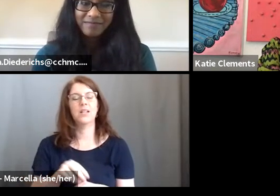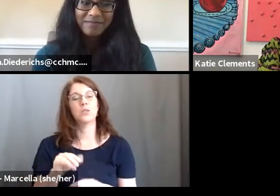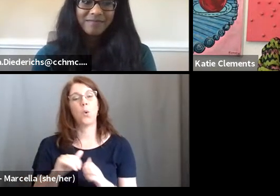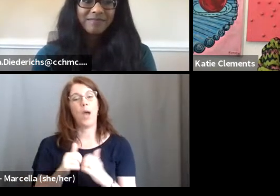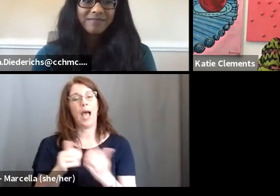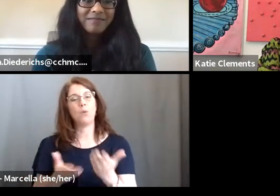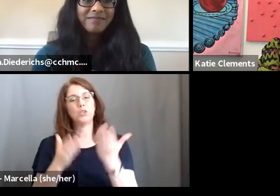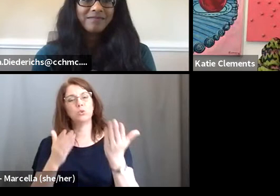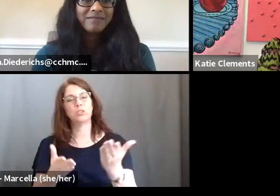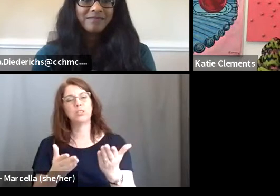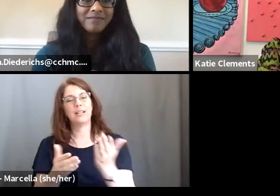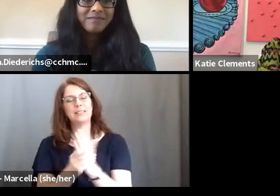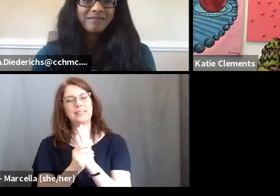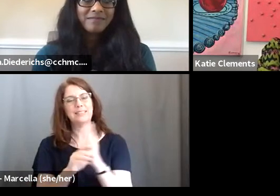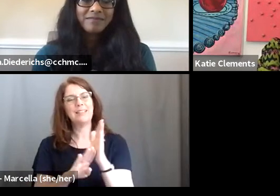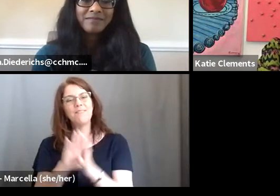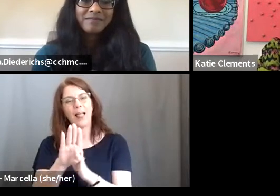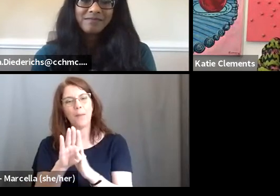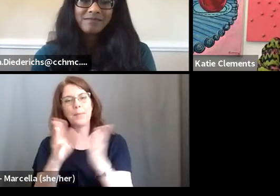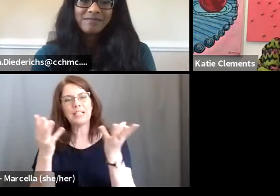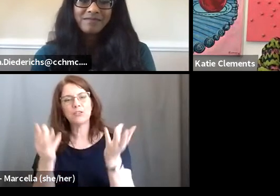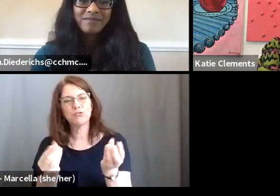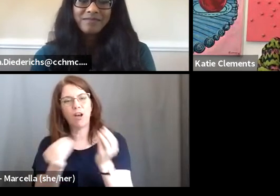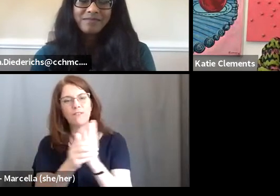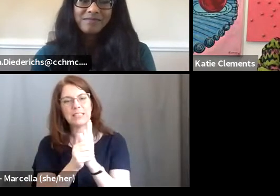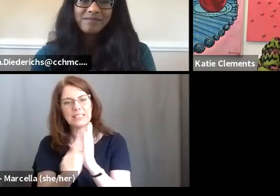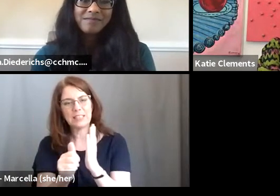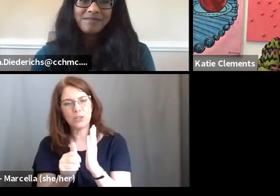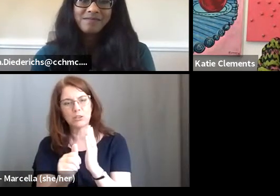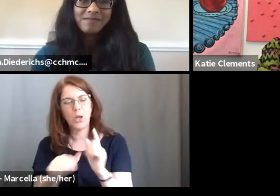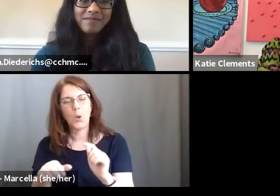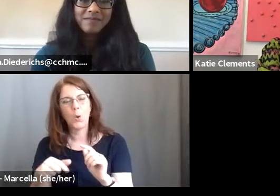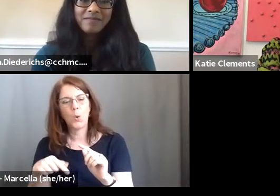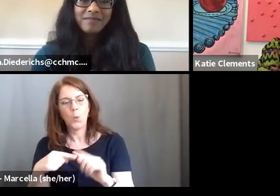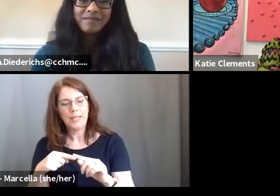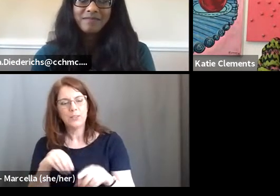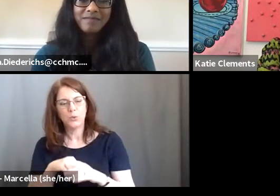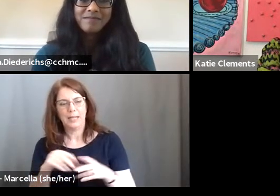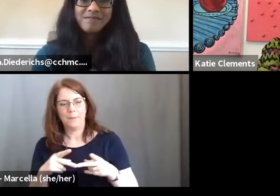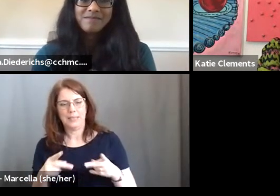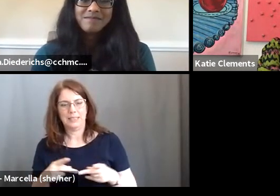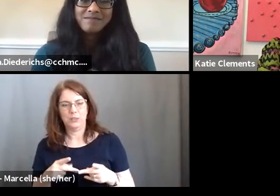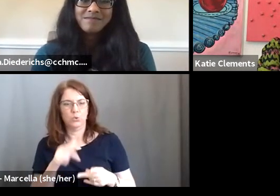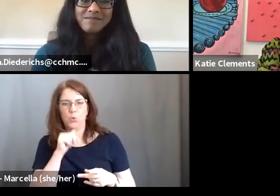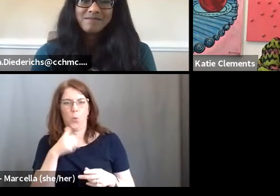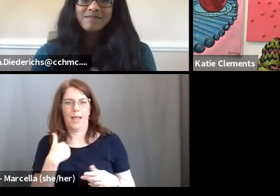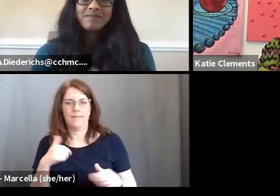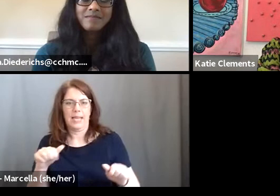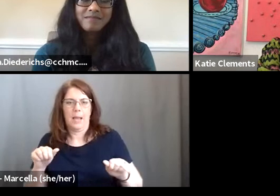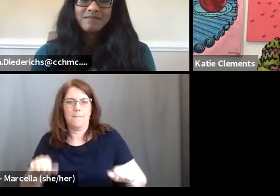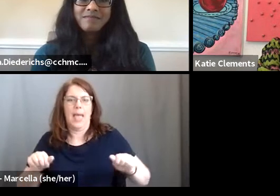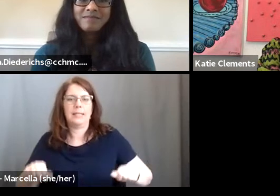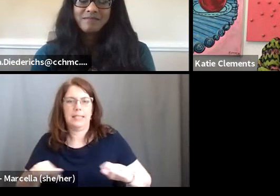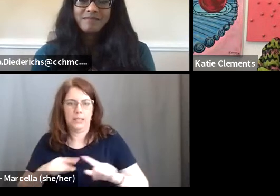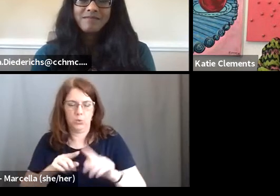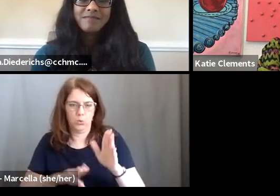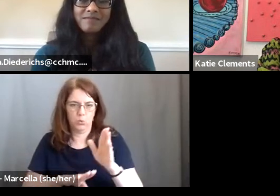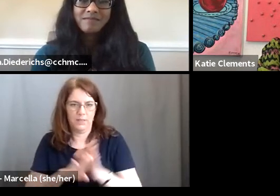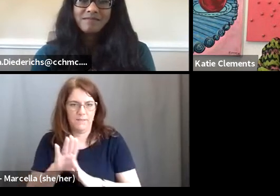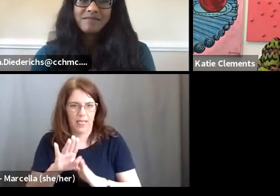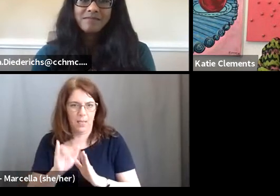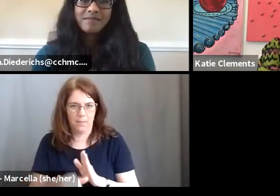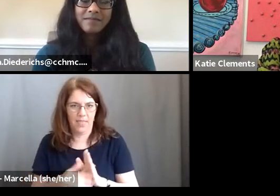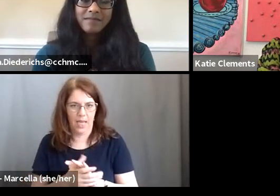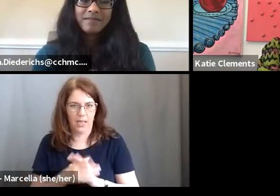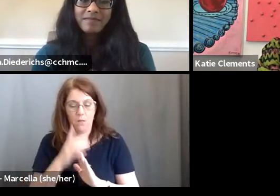developing soft skills when you're in a position that you don't have capacity to develop those soft skills? So